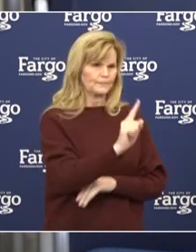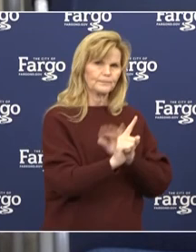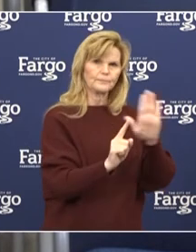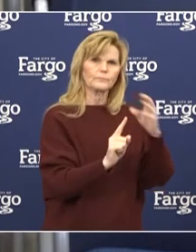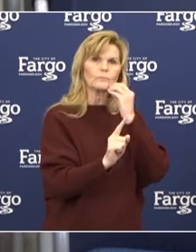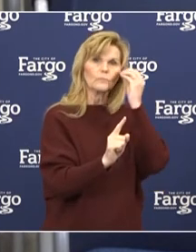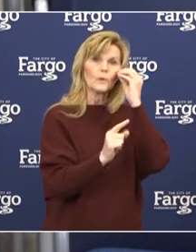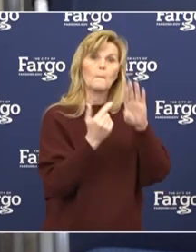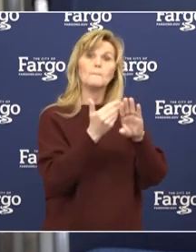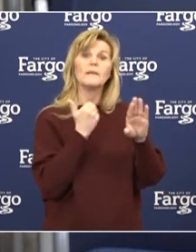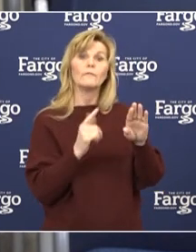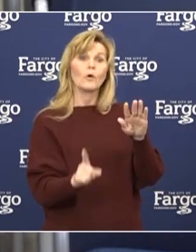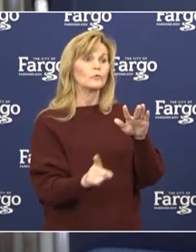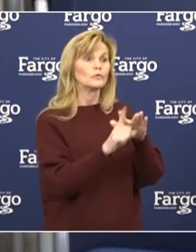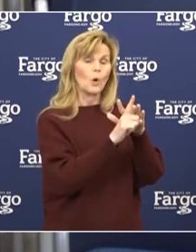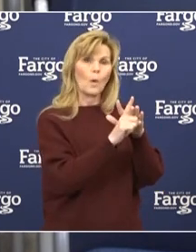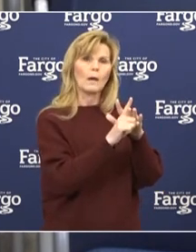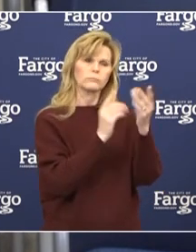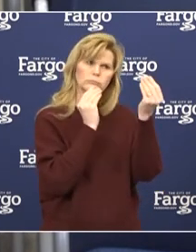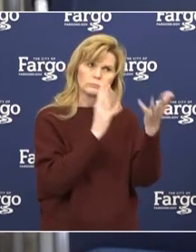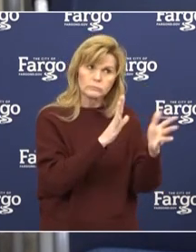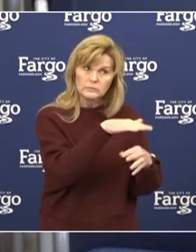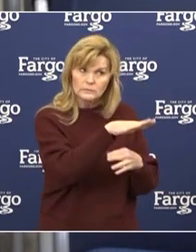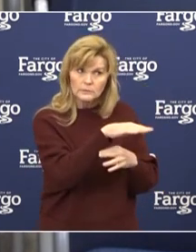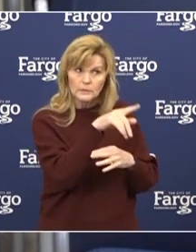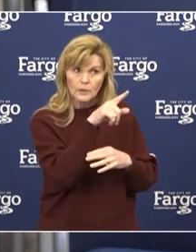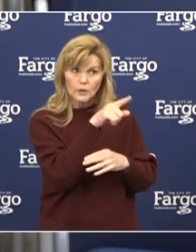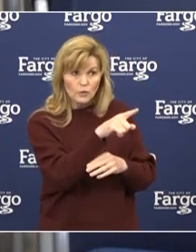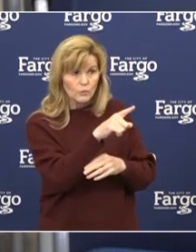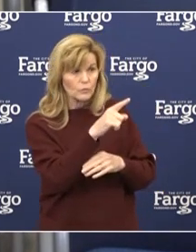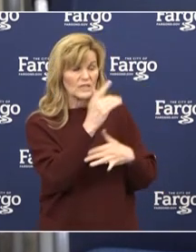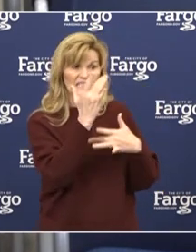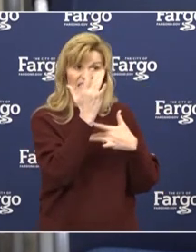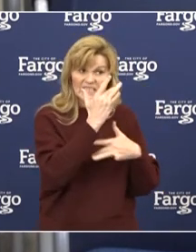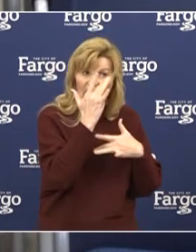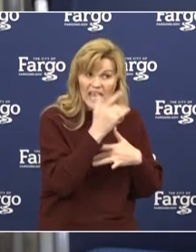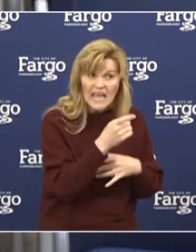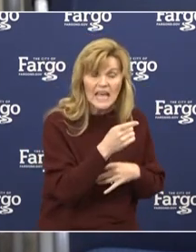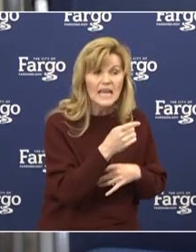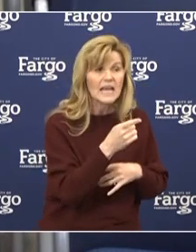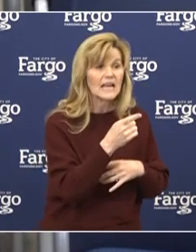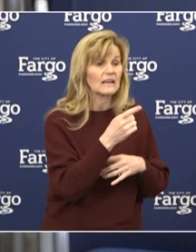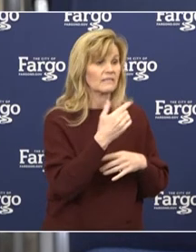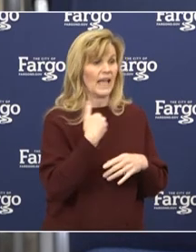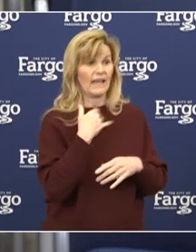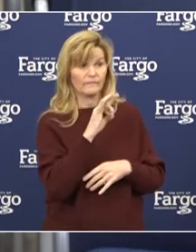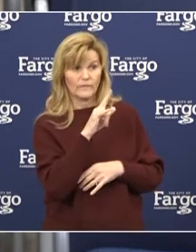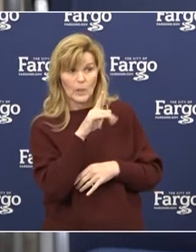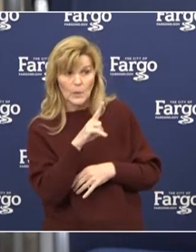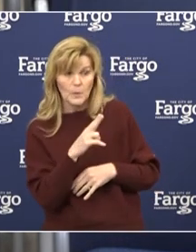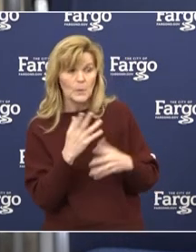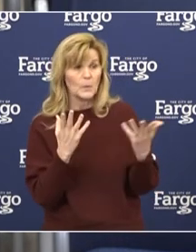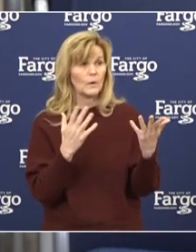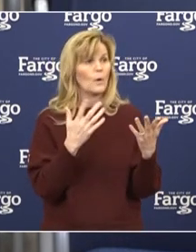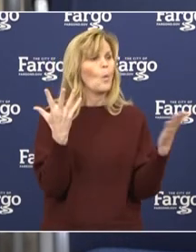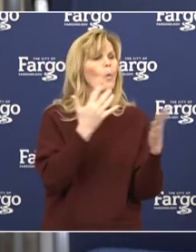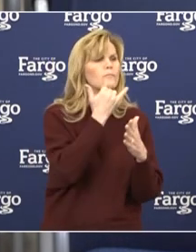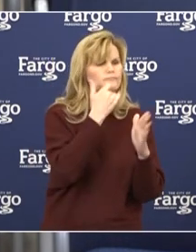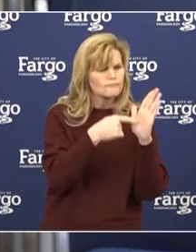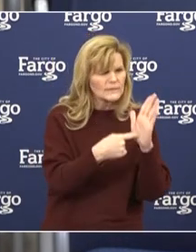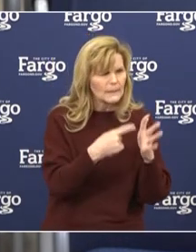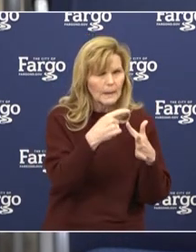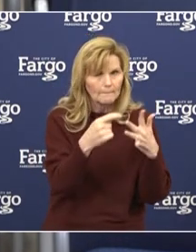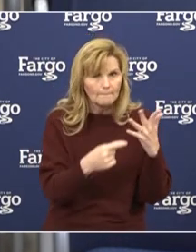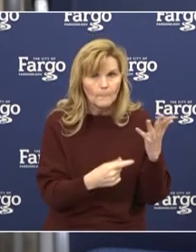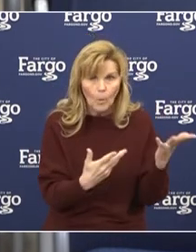before you visit, you ensure that they are not experiencing any flu-like, cold-like symptoms. And